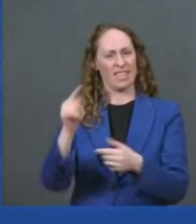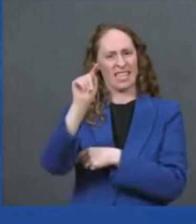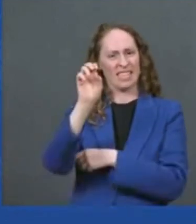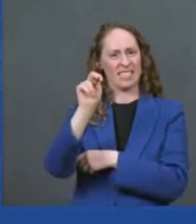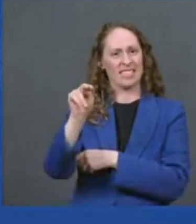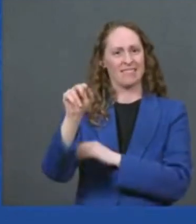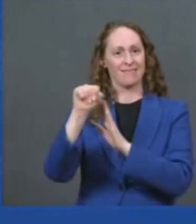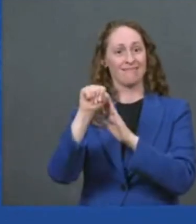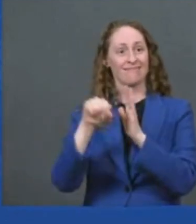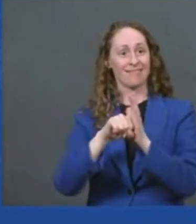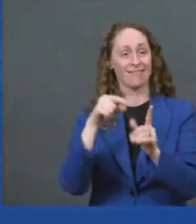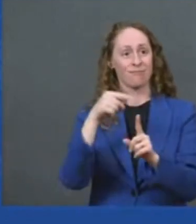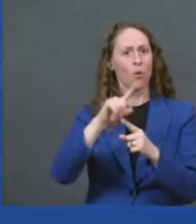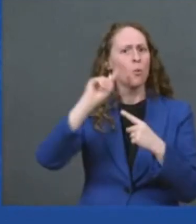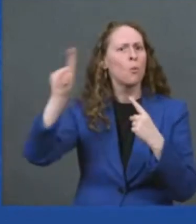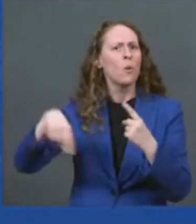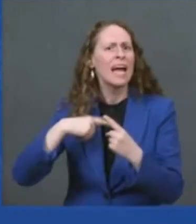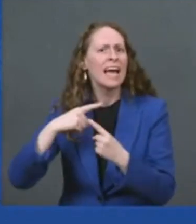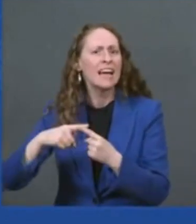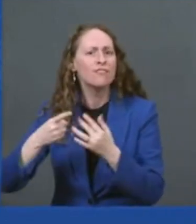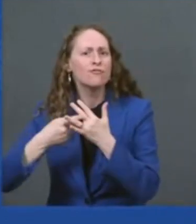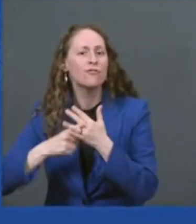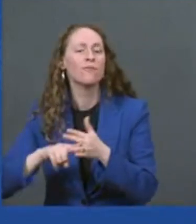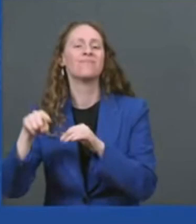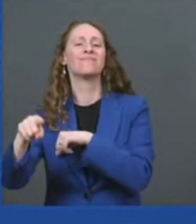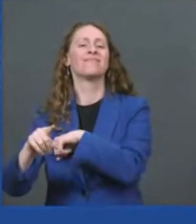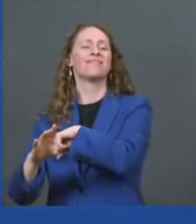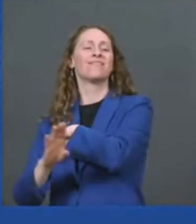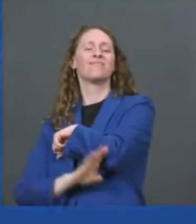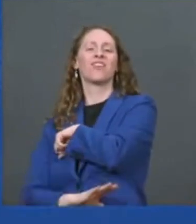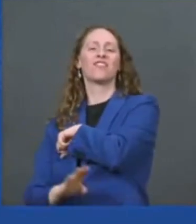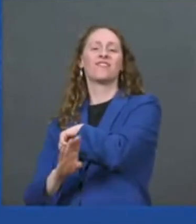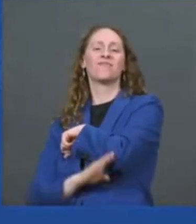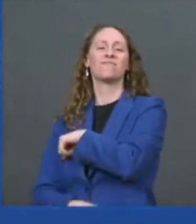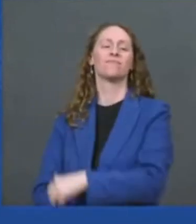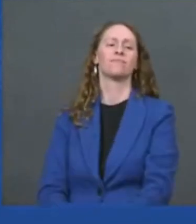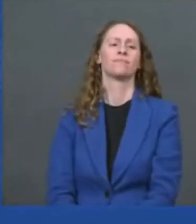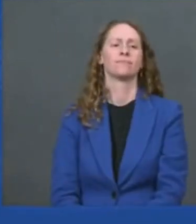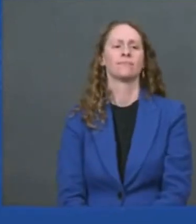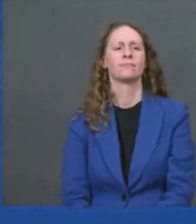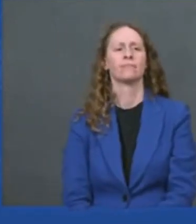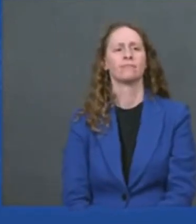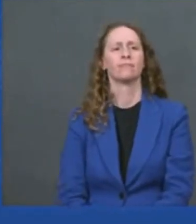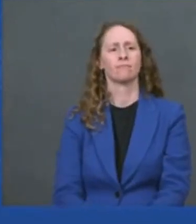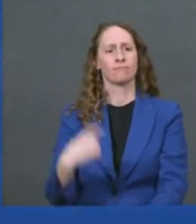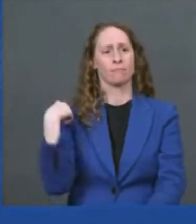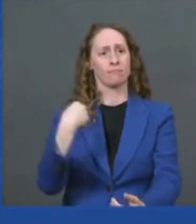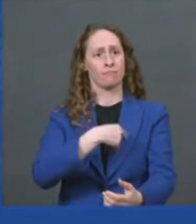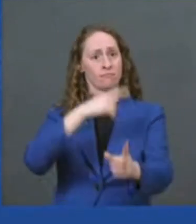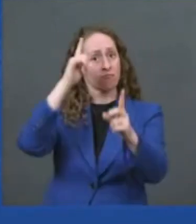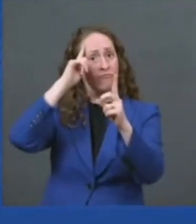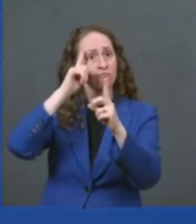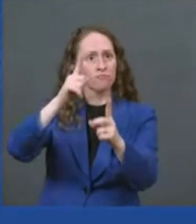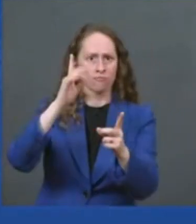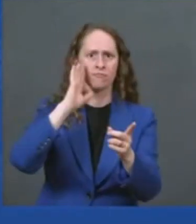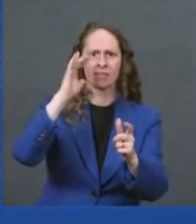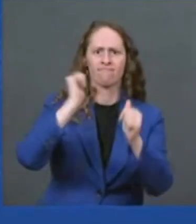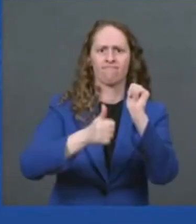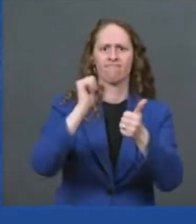initial capacity to build more than 10 000 fast charger units per year with room to expand to 30 000.